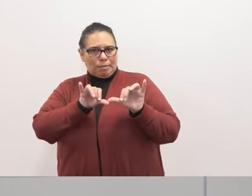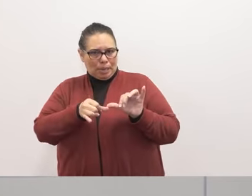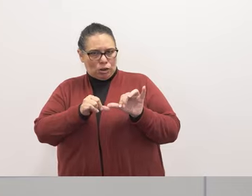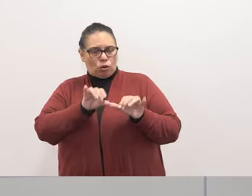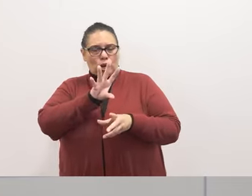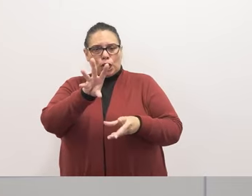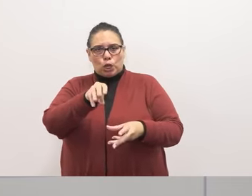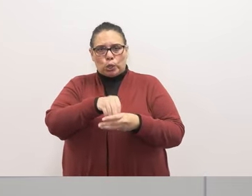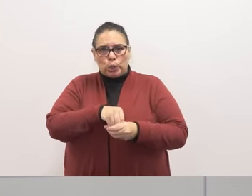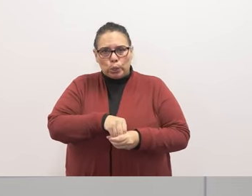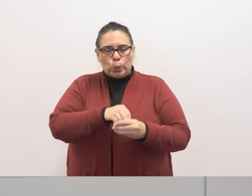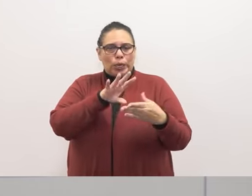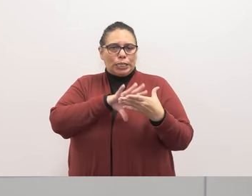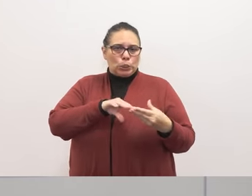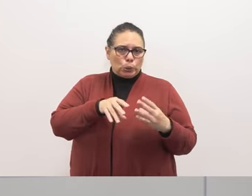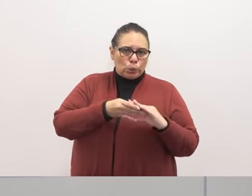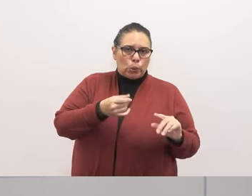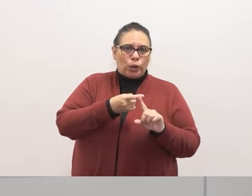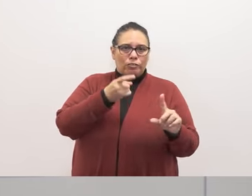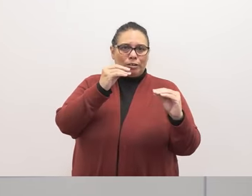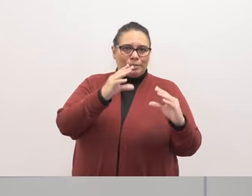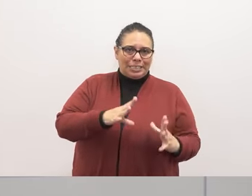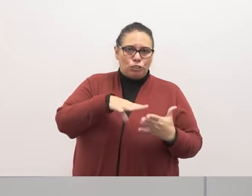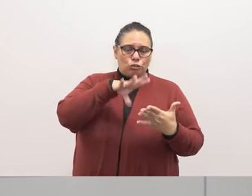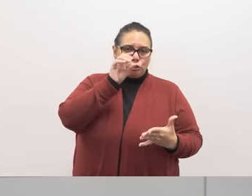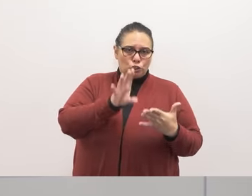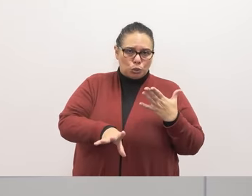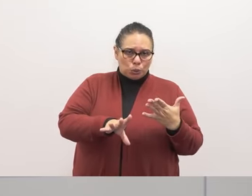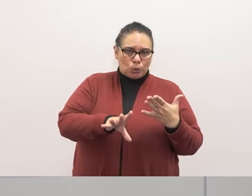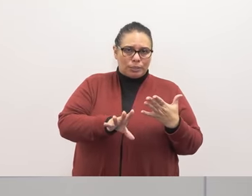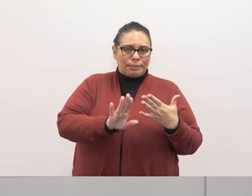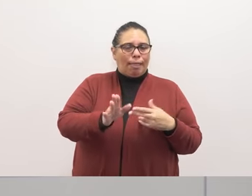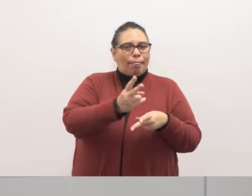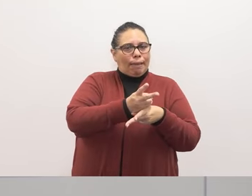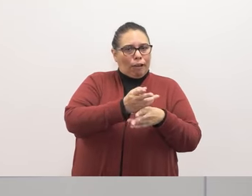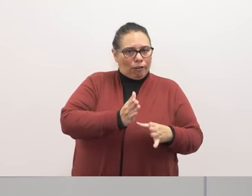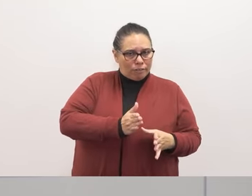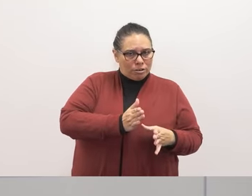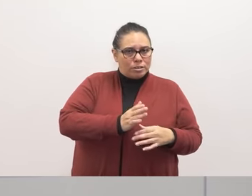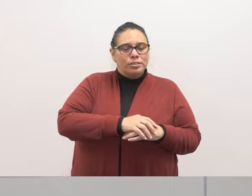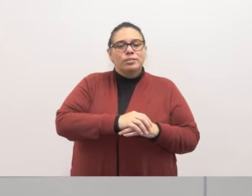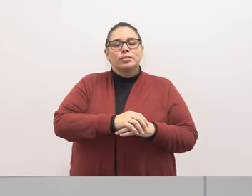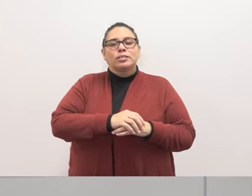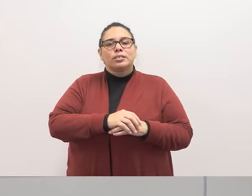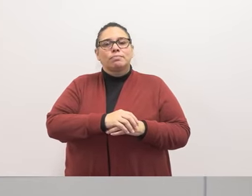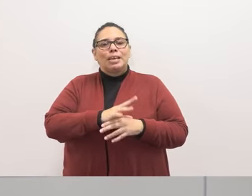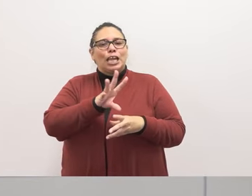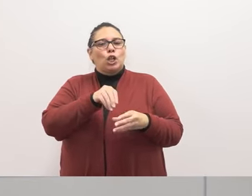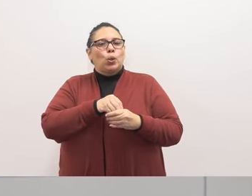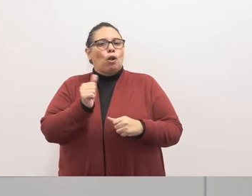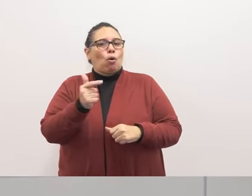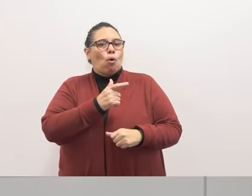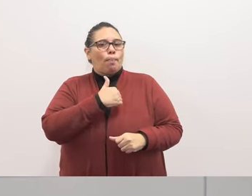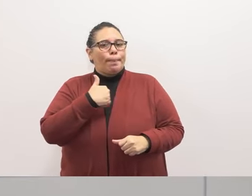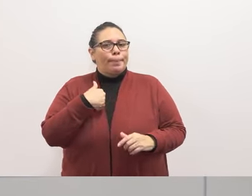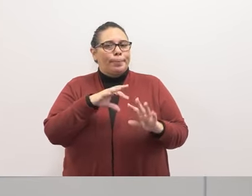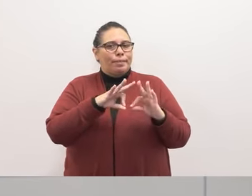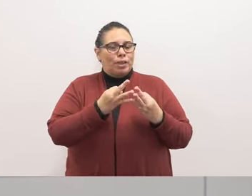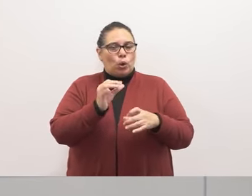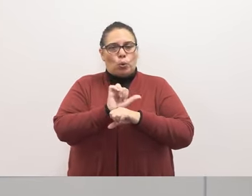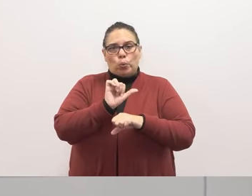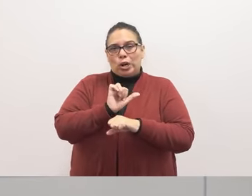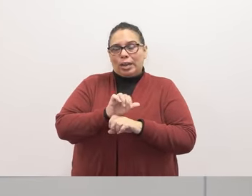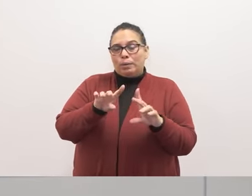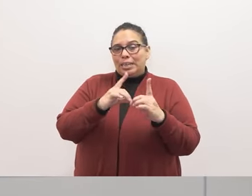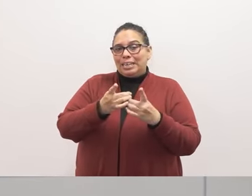including stories from teachers, students, and their caregivers, including all members of their families. We're working with